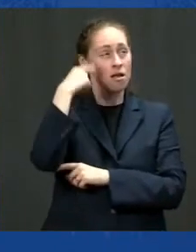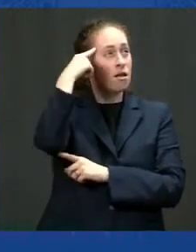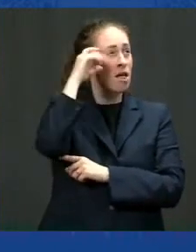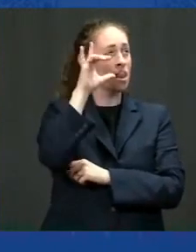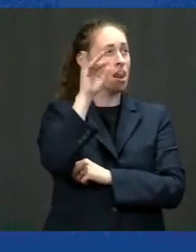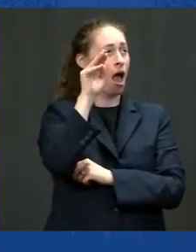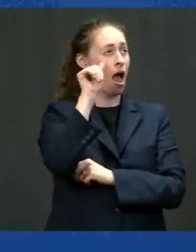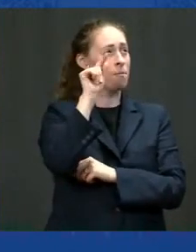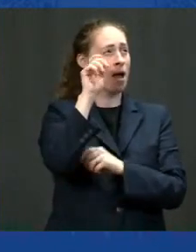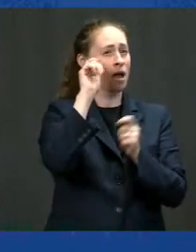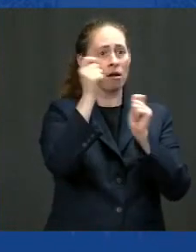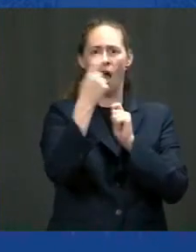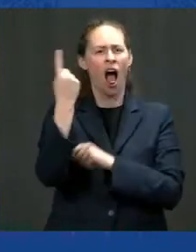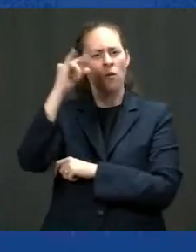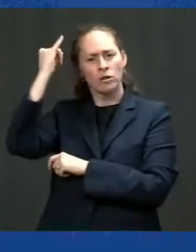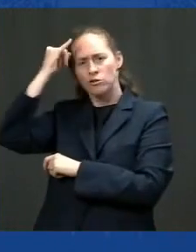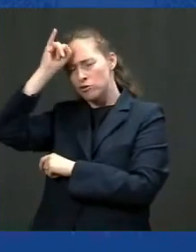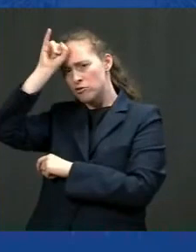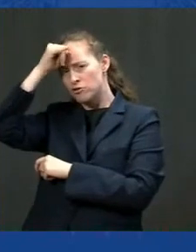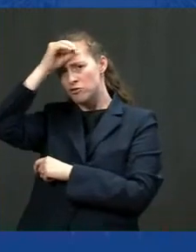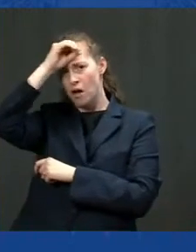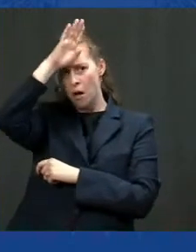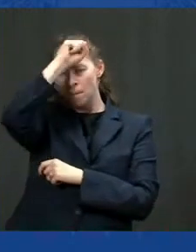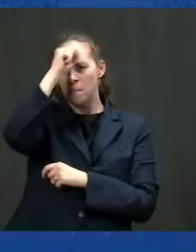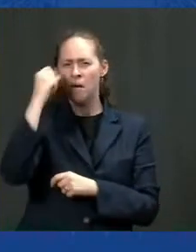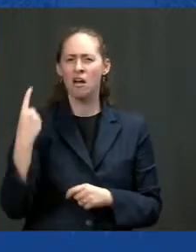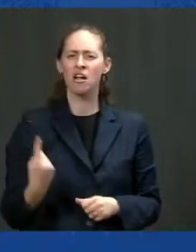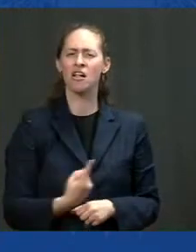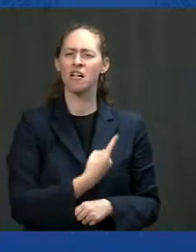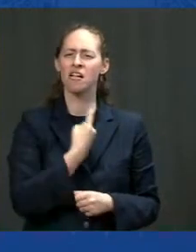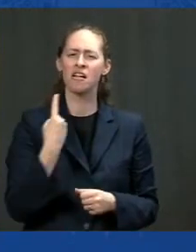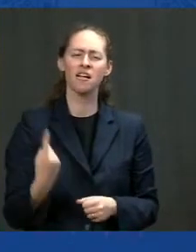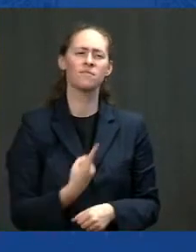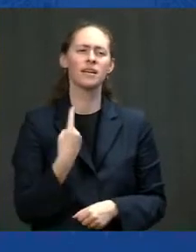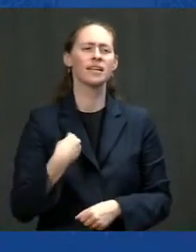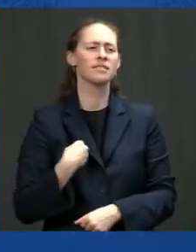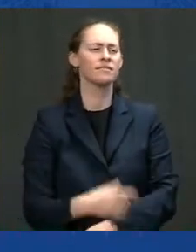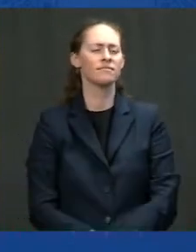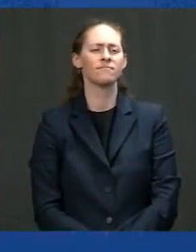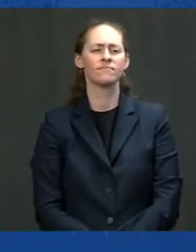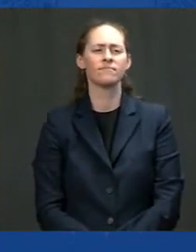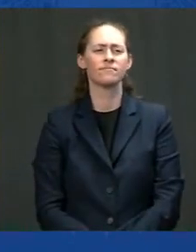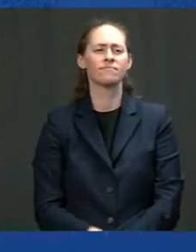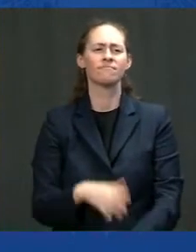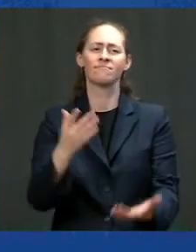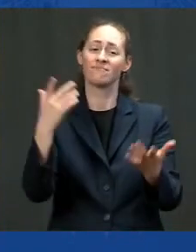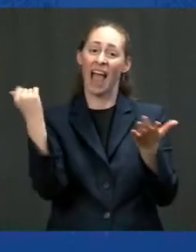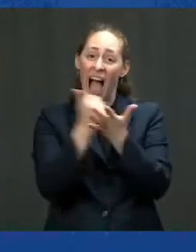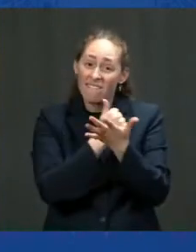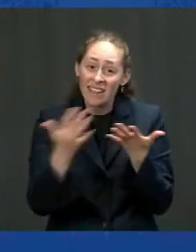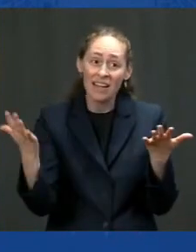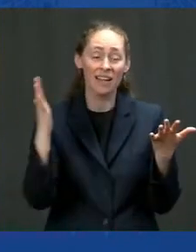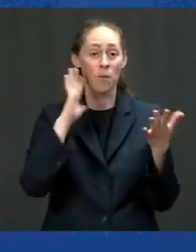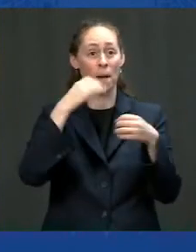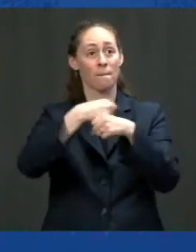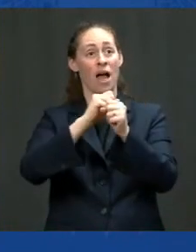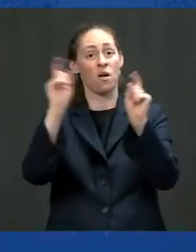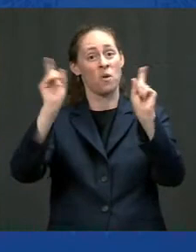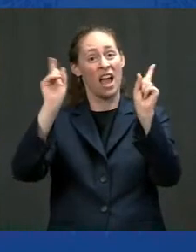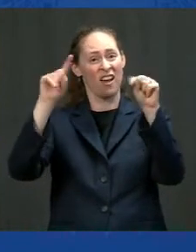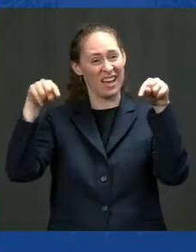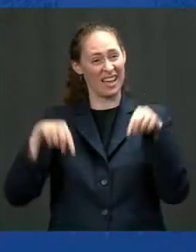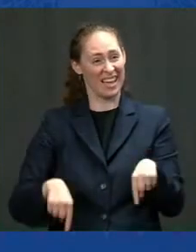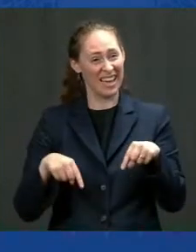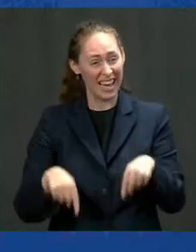economic future, our solutions to the climate crisis, are all going to be made in America, creating good